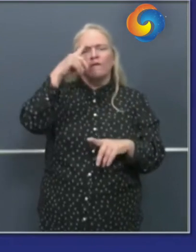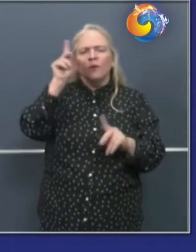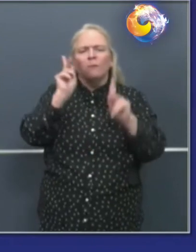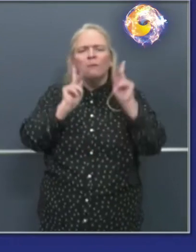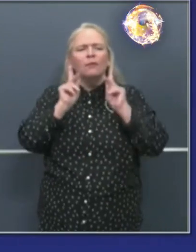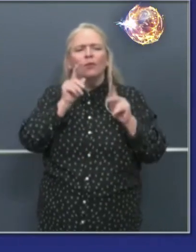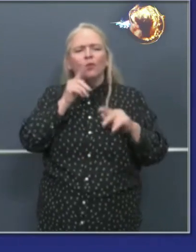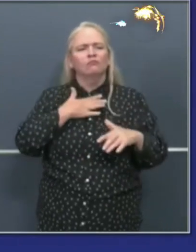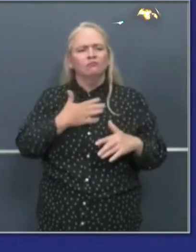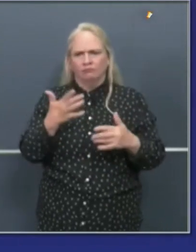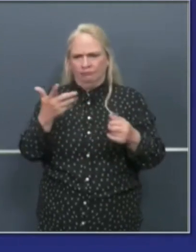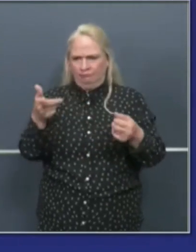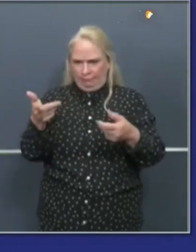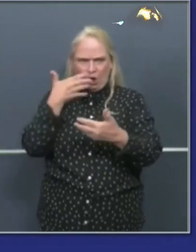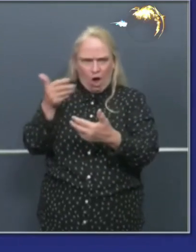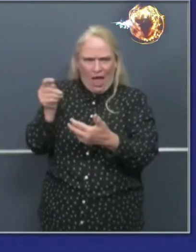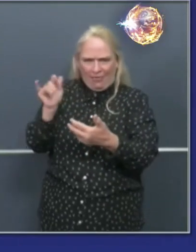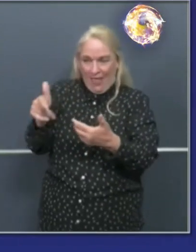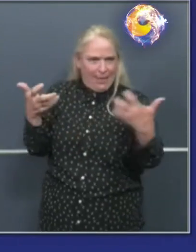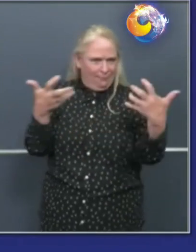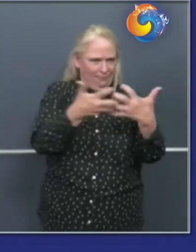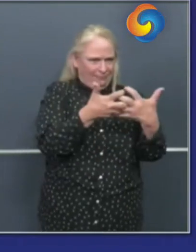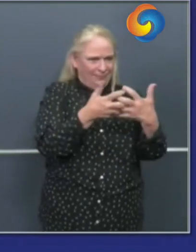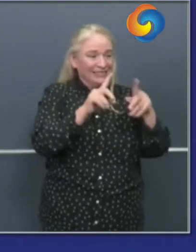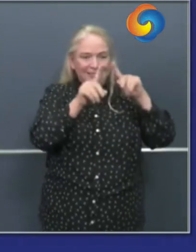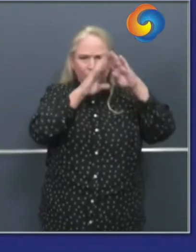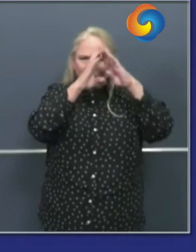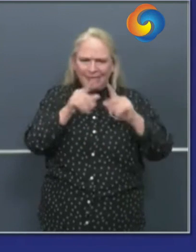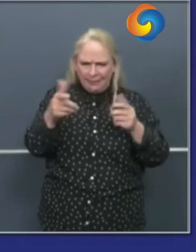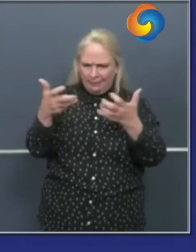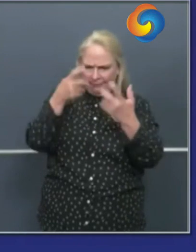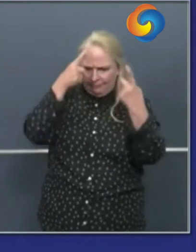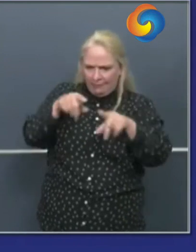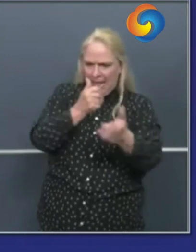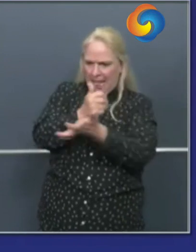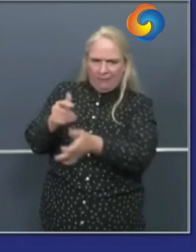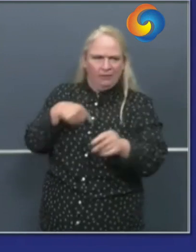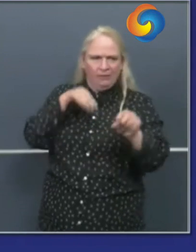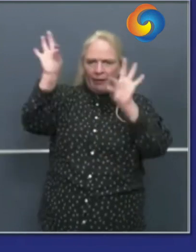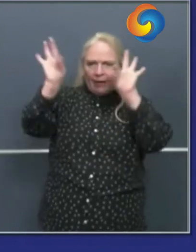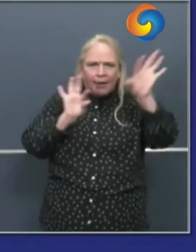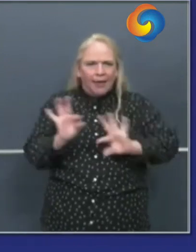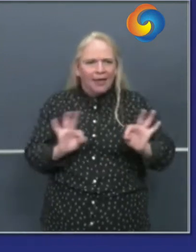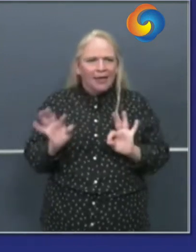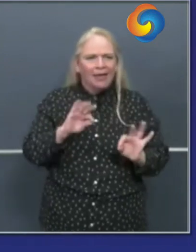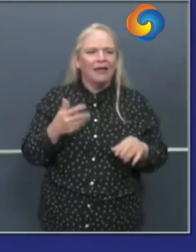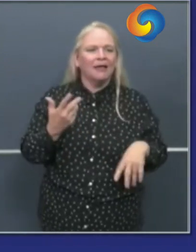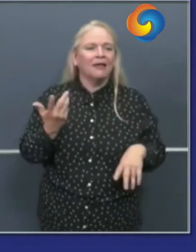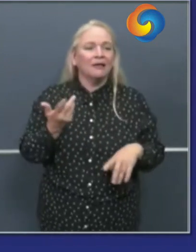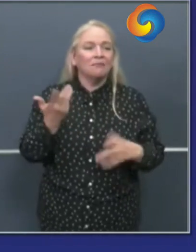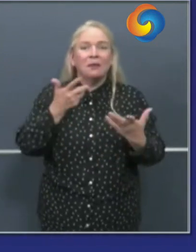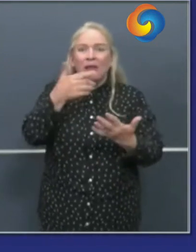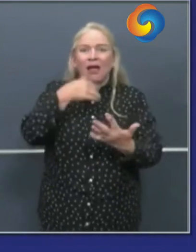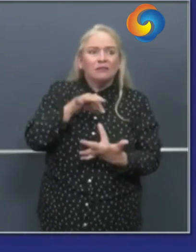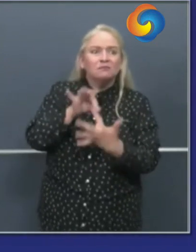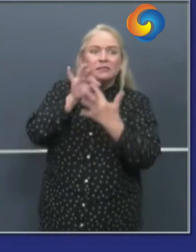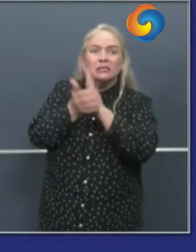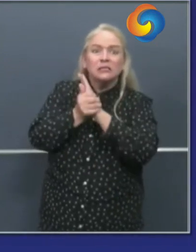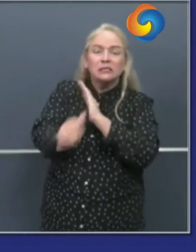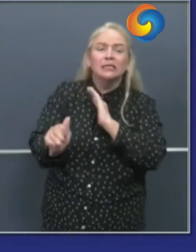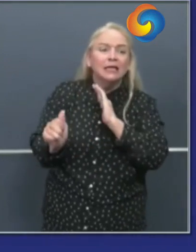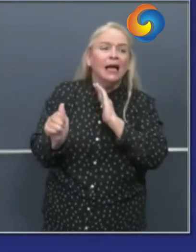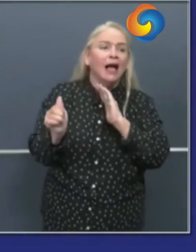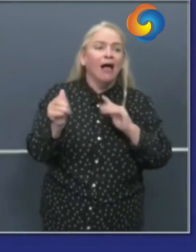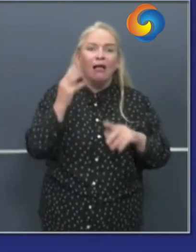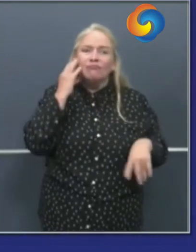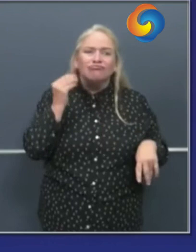based upon different professions within the health care uh system and so uh you may have a unique uh experience unique